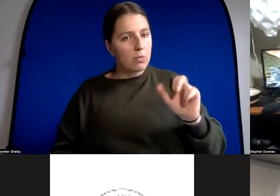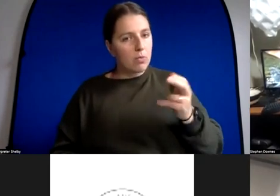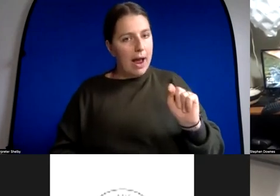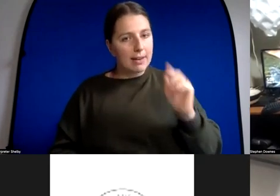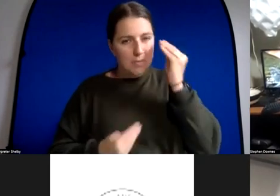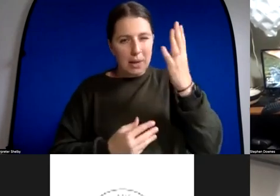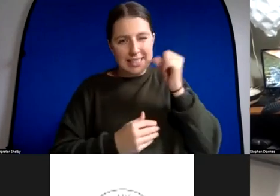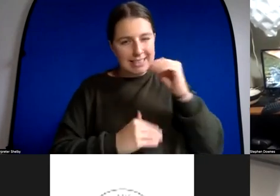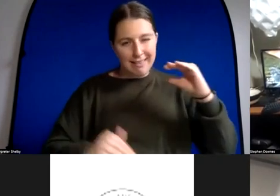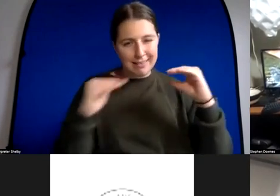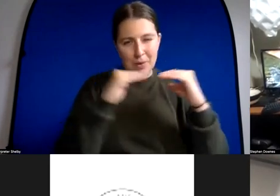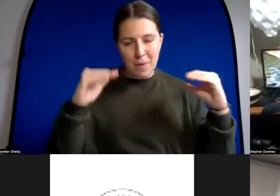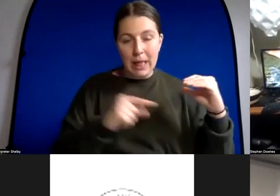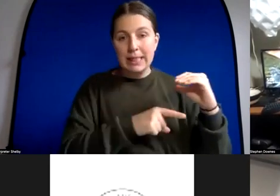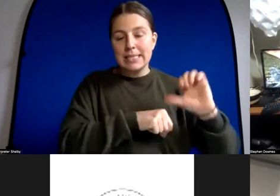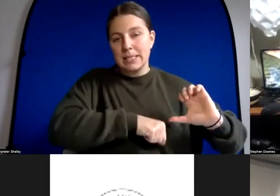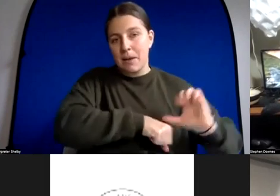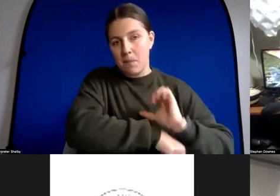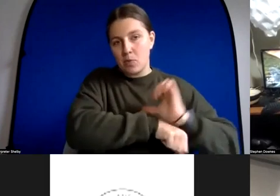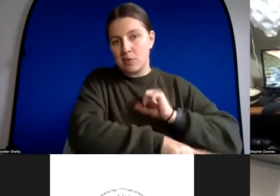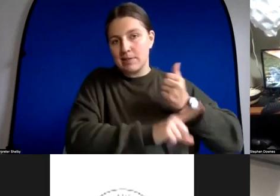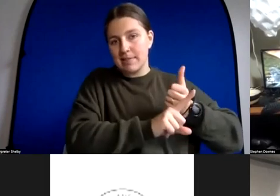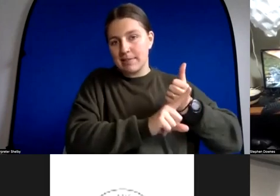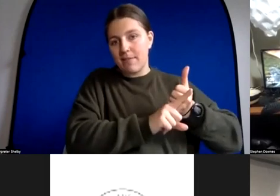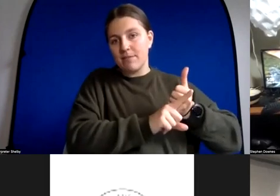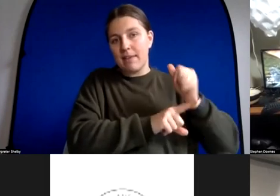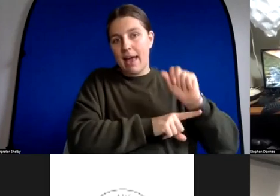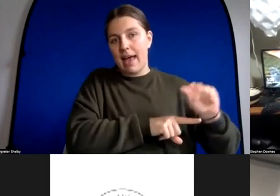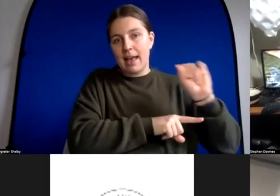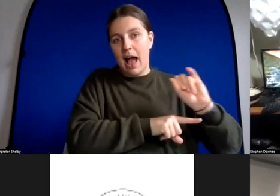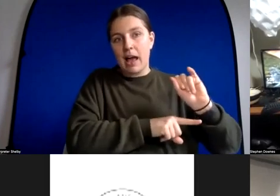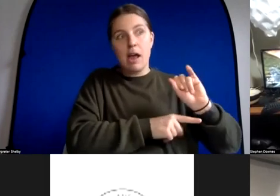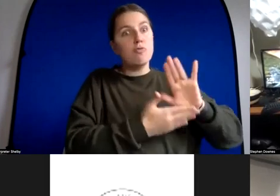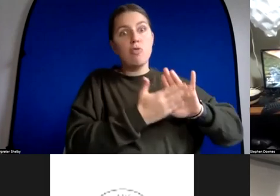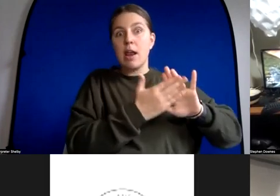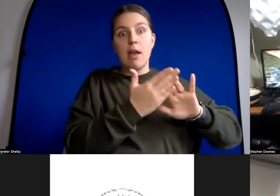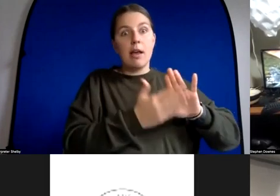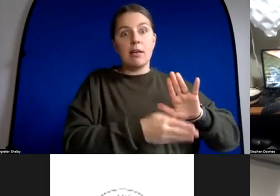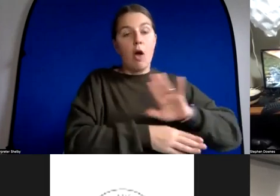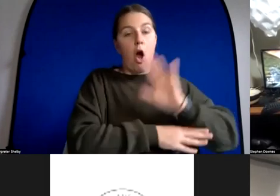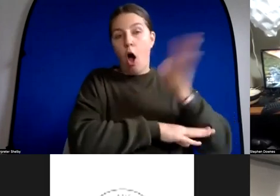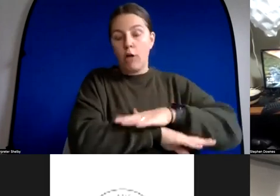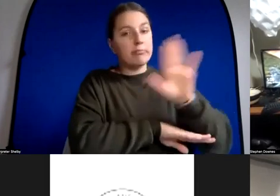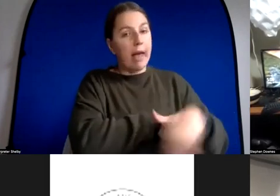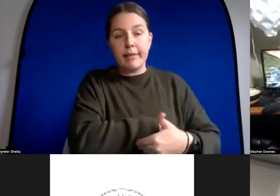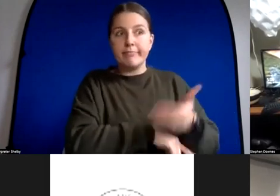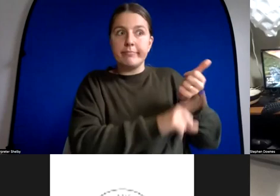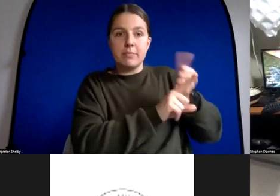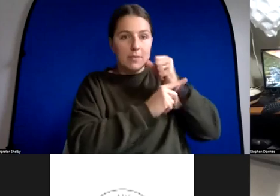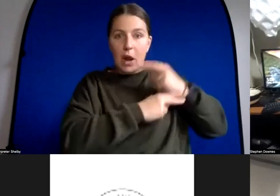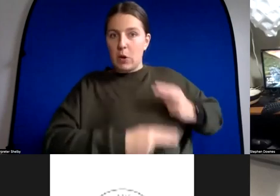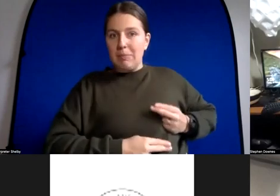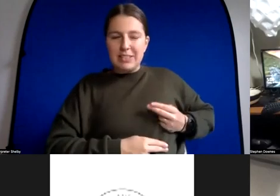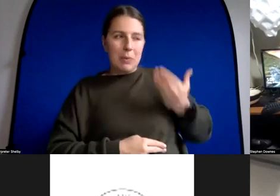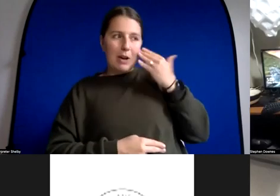the computers are uh the ai runs 24 7 and it's not human so i don't know if the same laws and